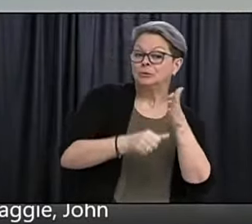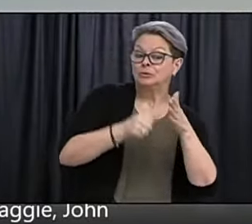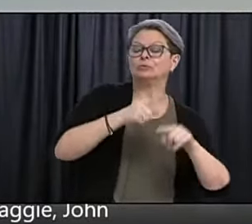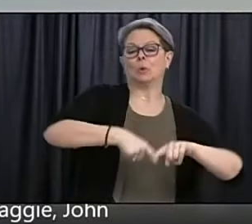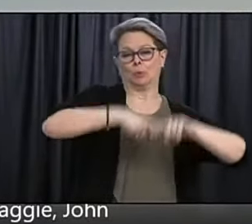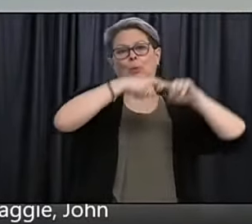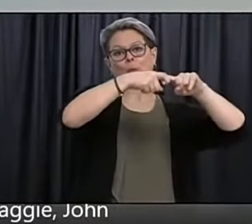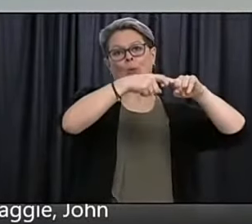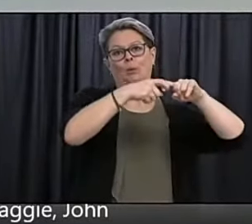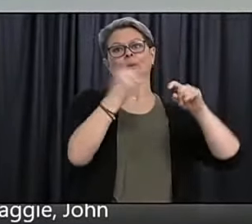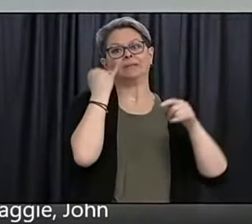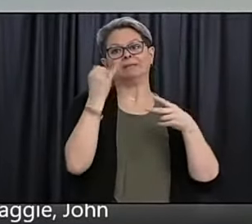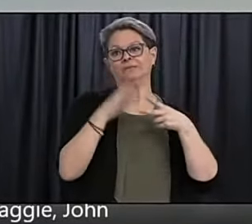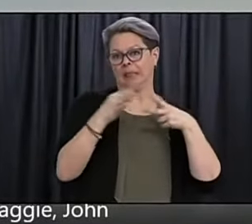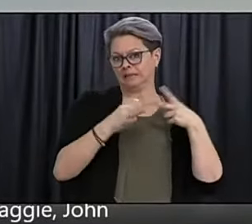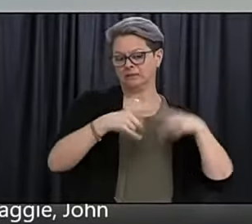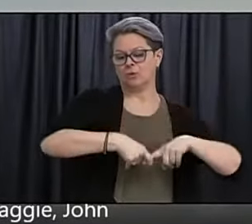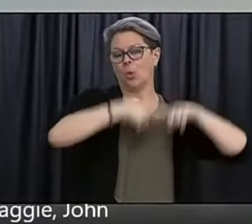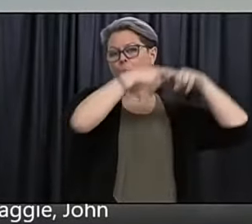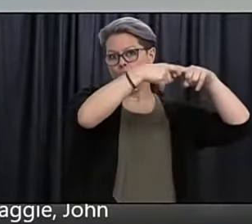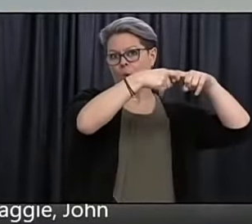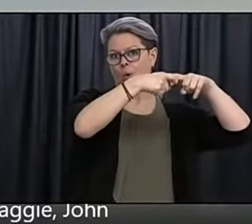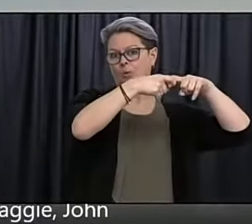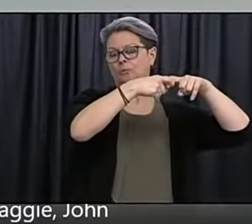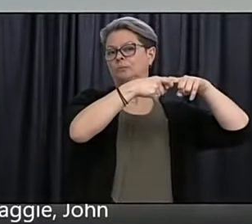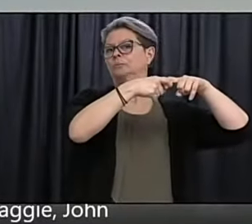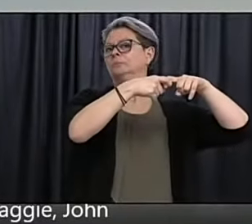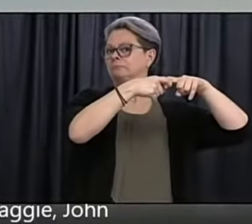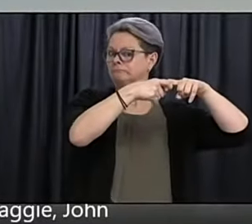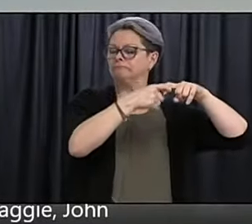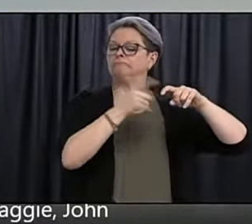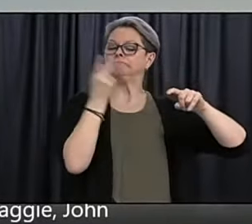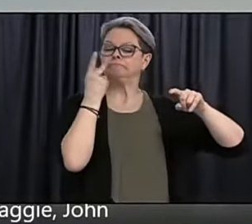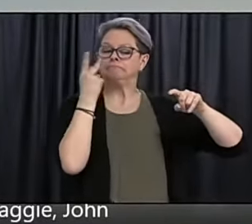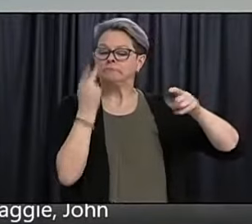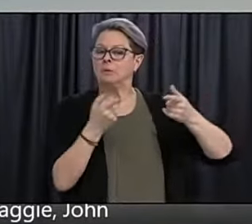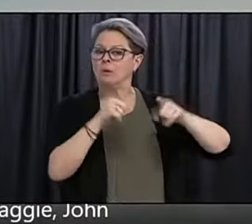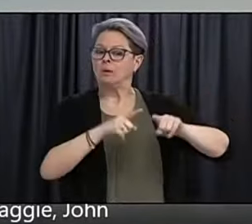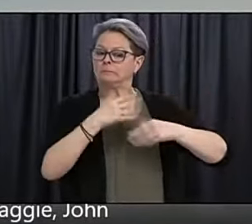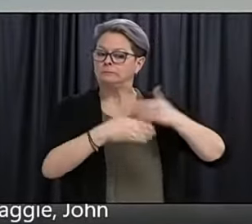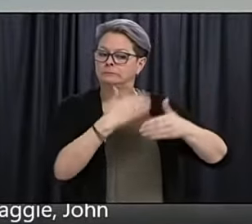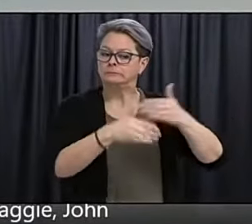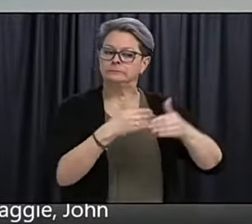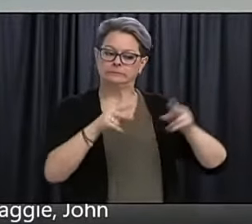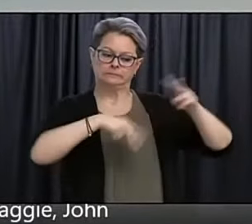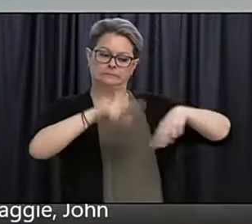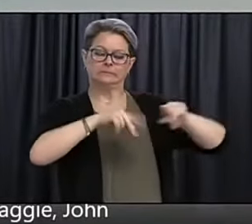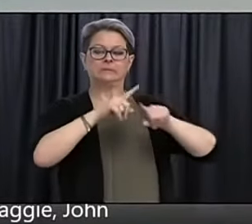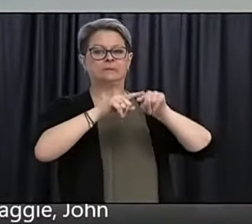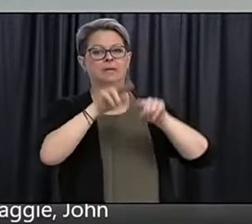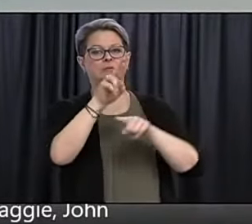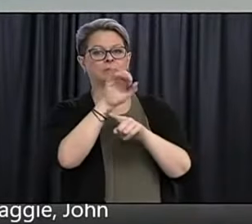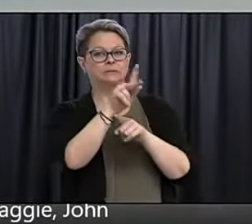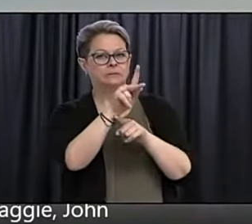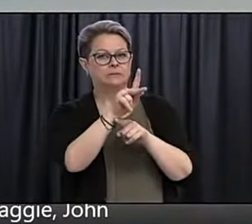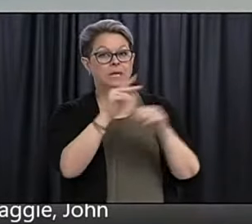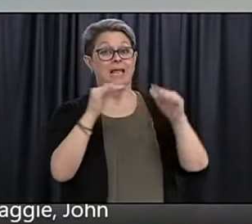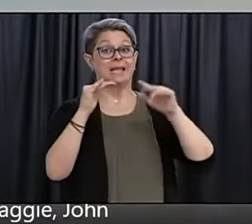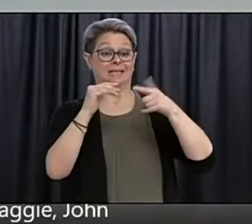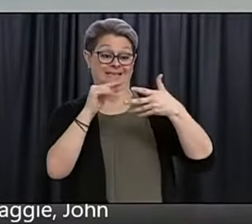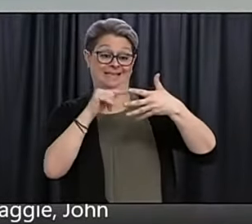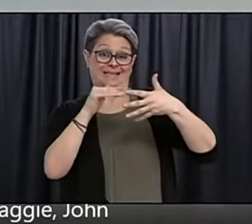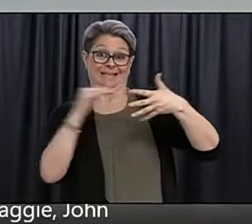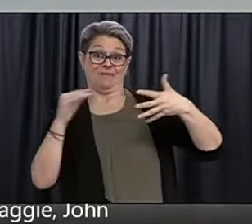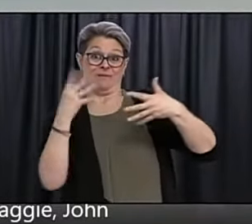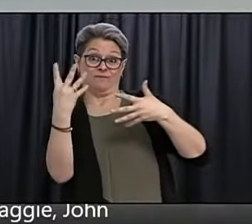And until we make a decision about that, I think that's a prudent risk management strategy. In terms of level four, this is very much down